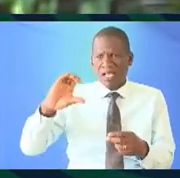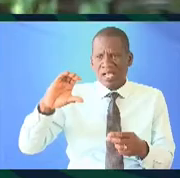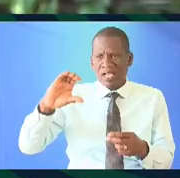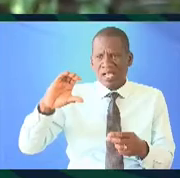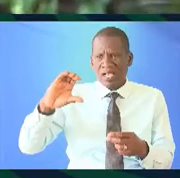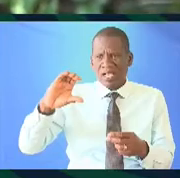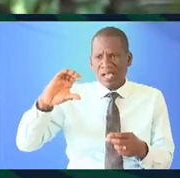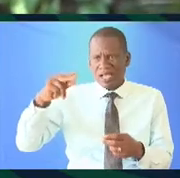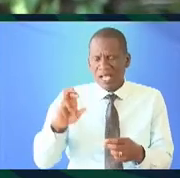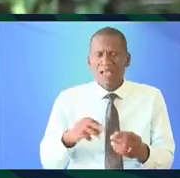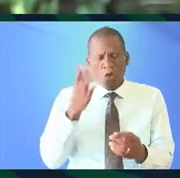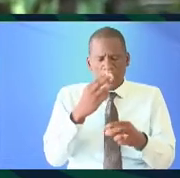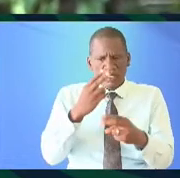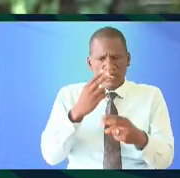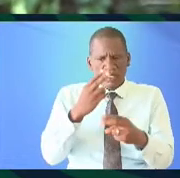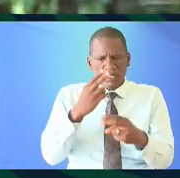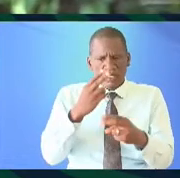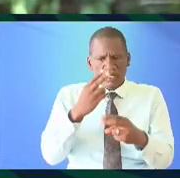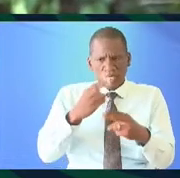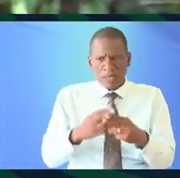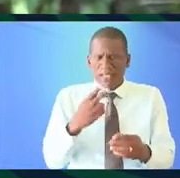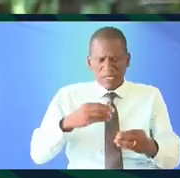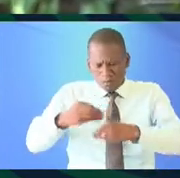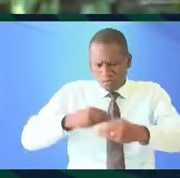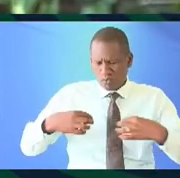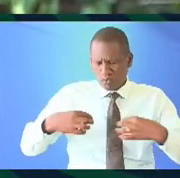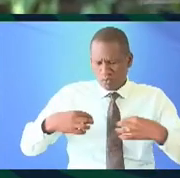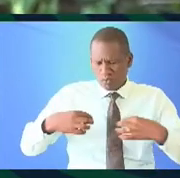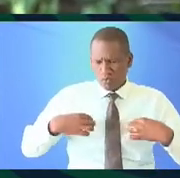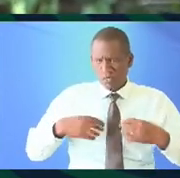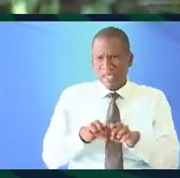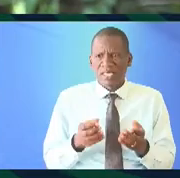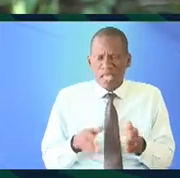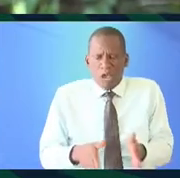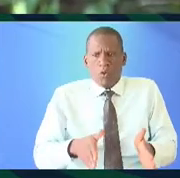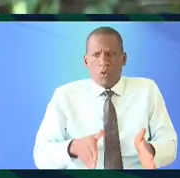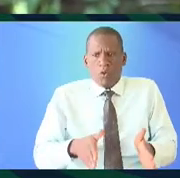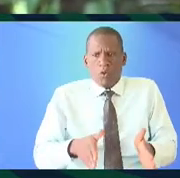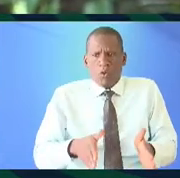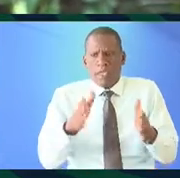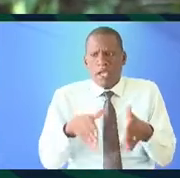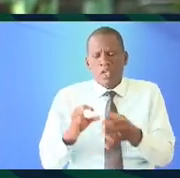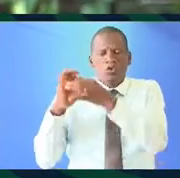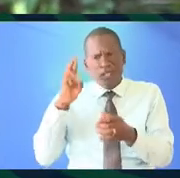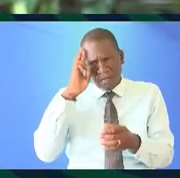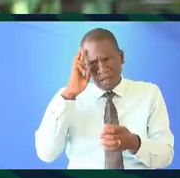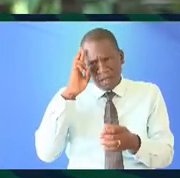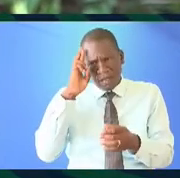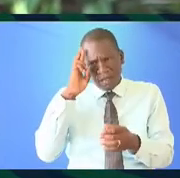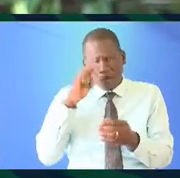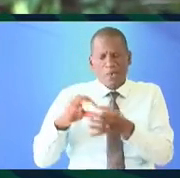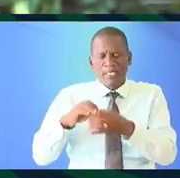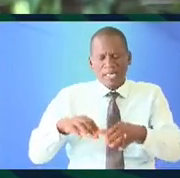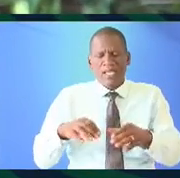and for me the reason for that name was that I really see textiles as a as tether to to to cultural memory to cultural